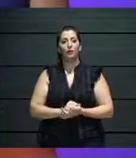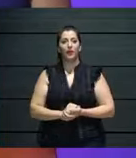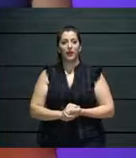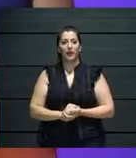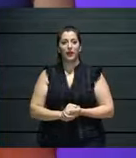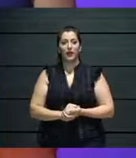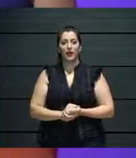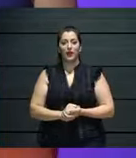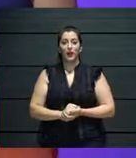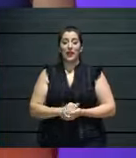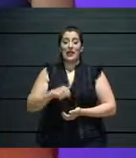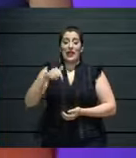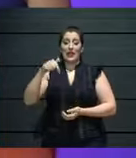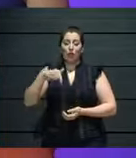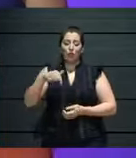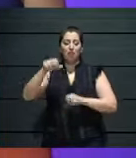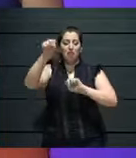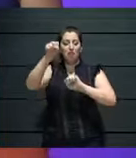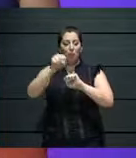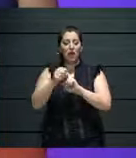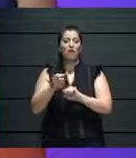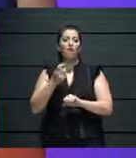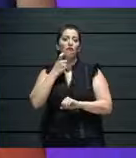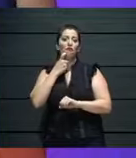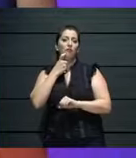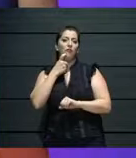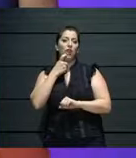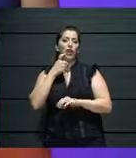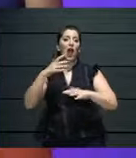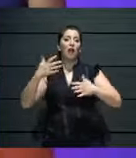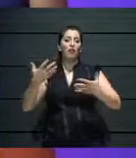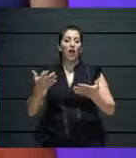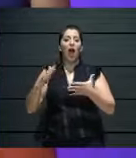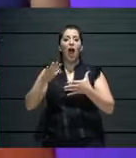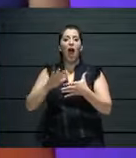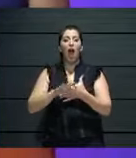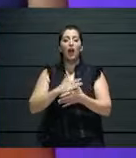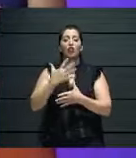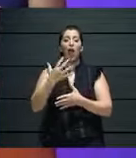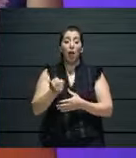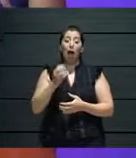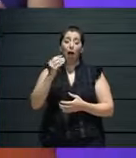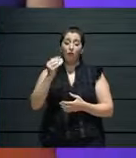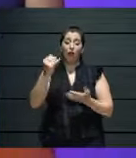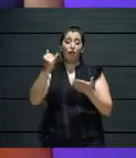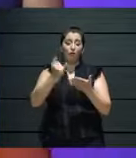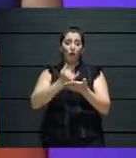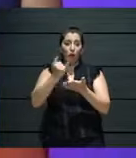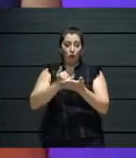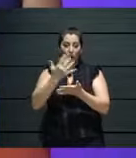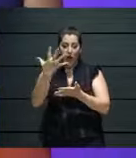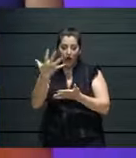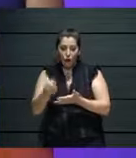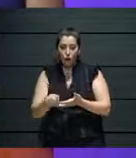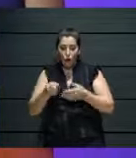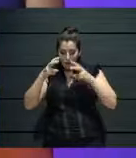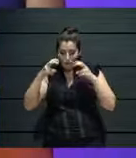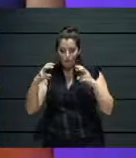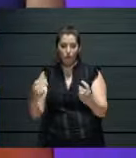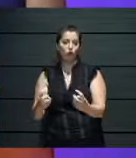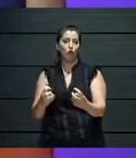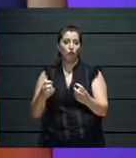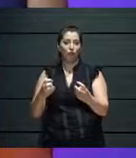much still left to be explored in, in this regard of the digital. Um, so, I kind of summed it up between five main keywords. That's creativity,